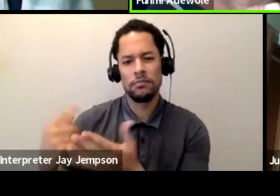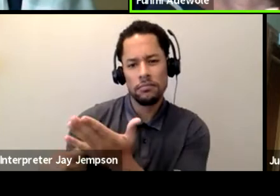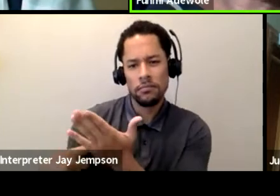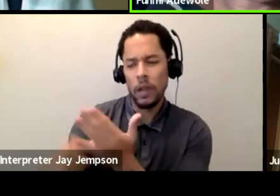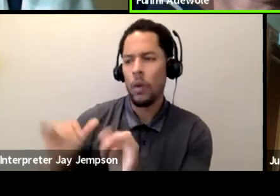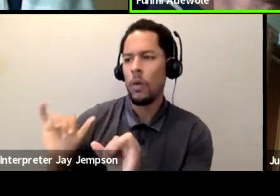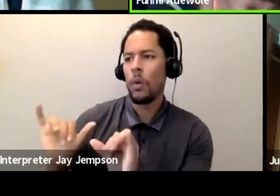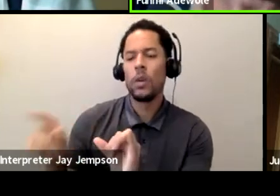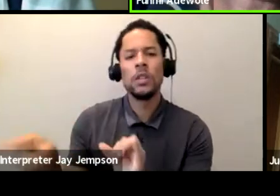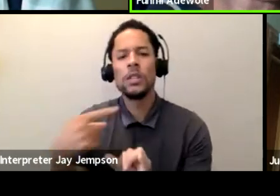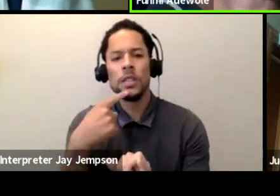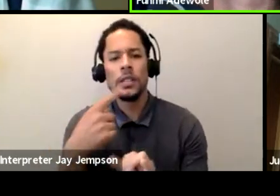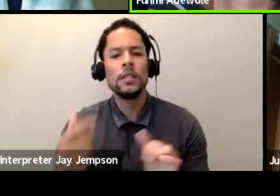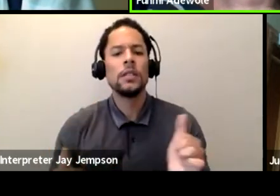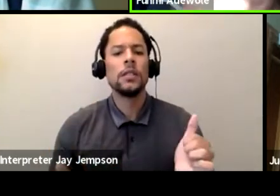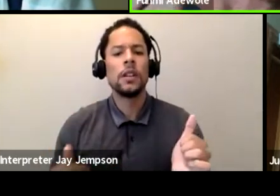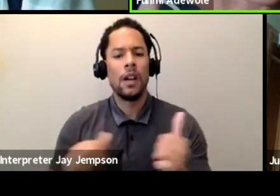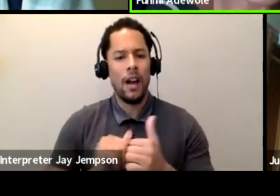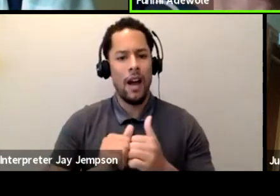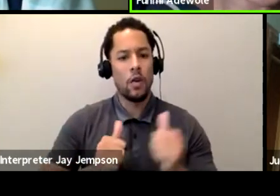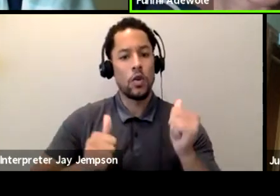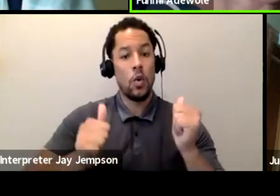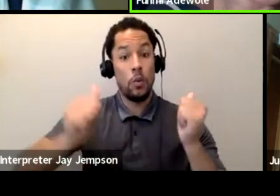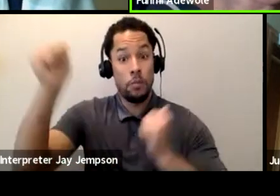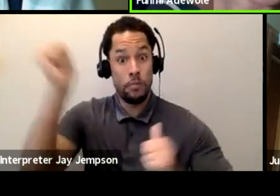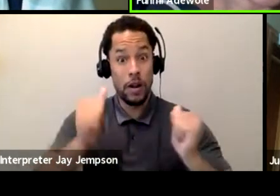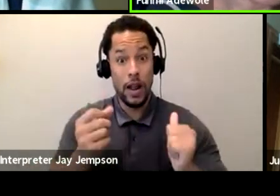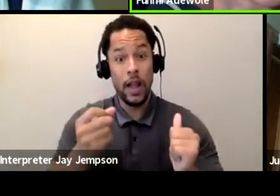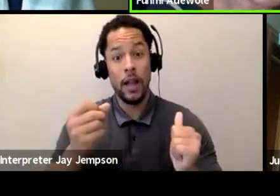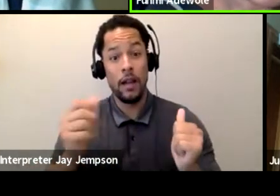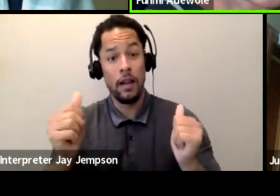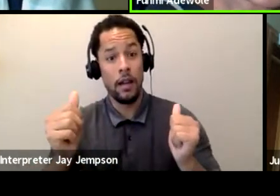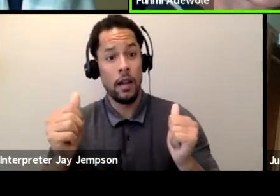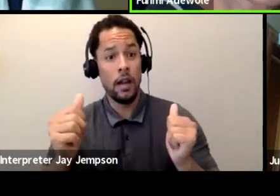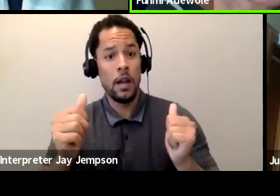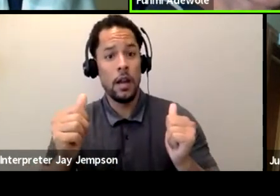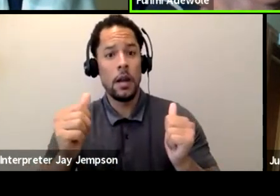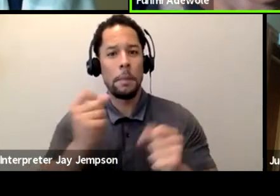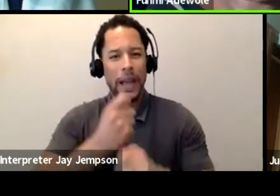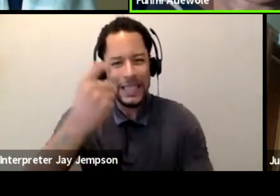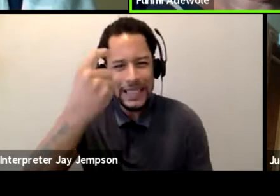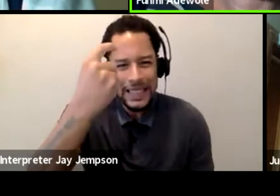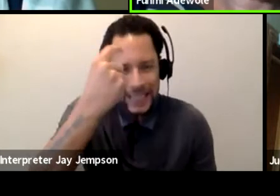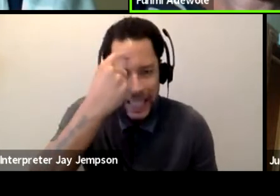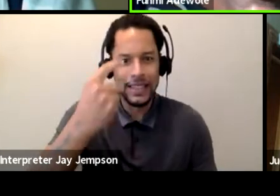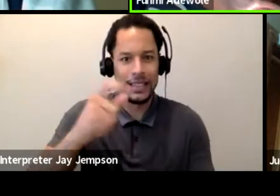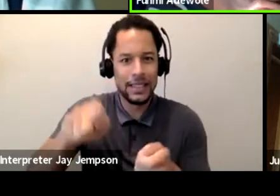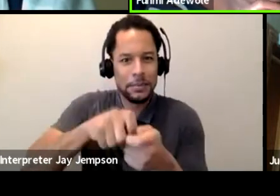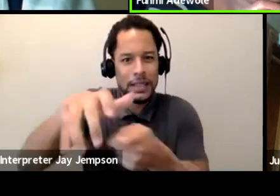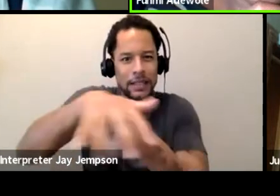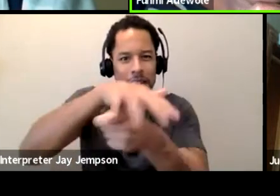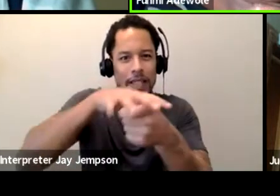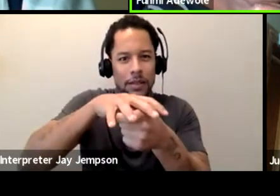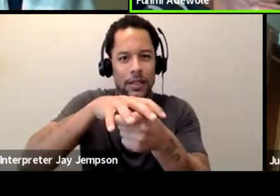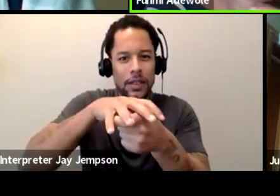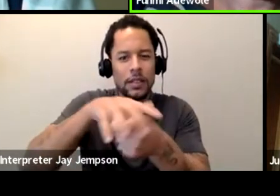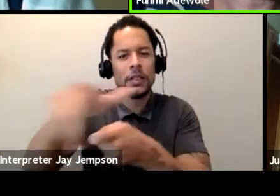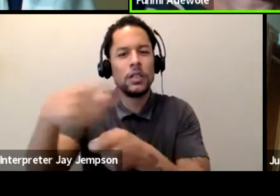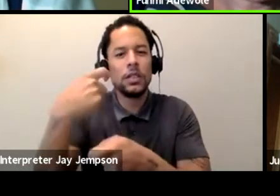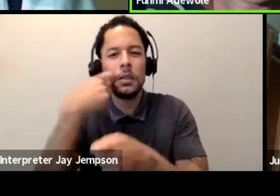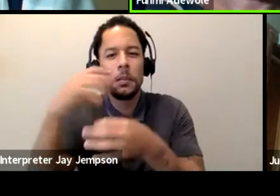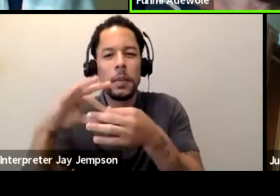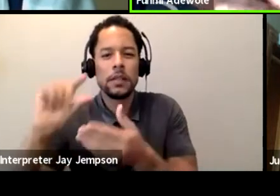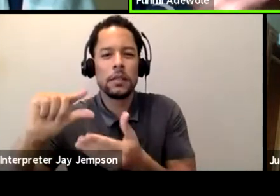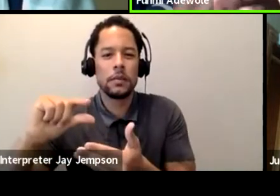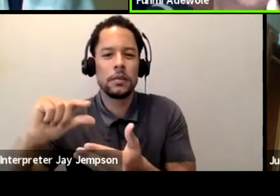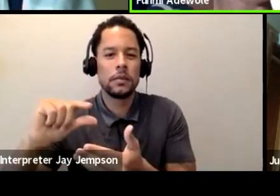your play or performance make sense in a particular loka? And she was talking about some things in Uganda. And